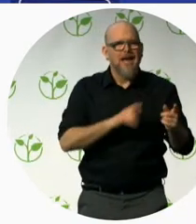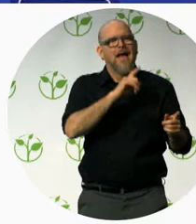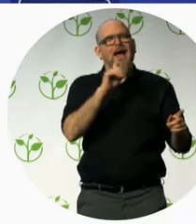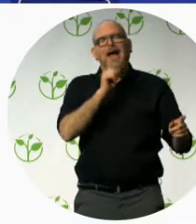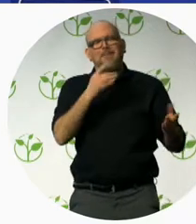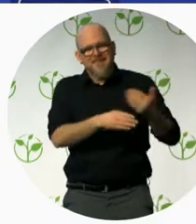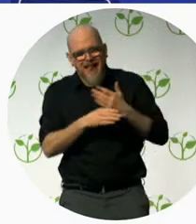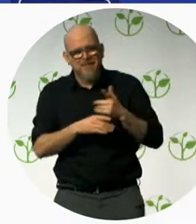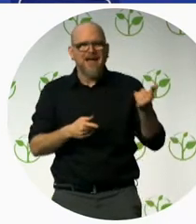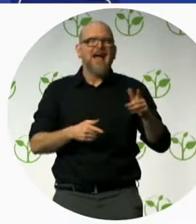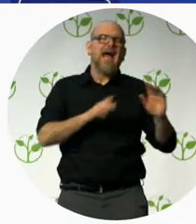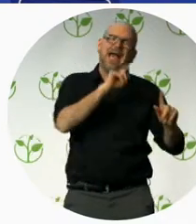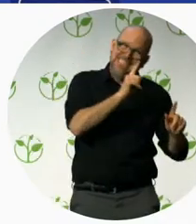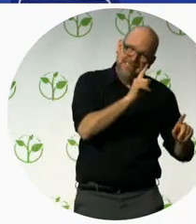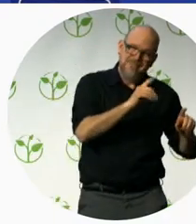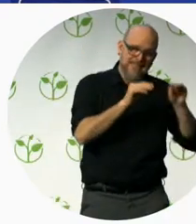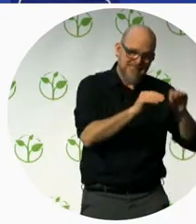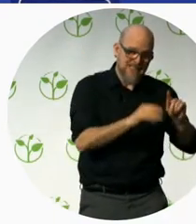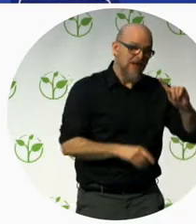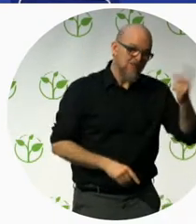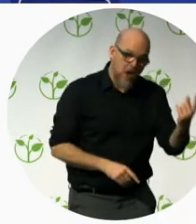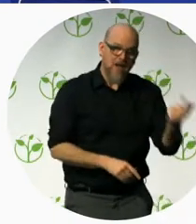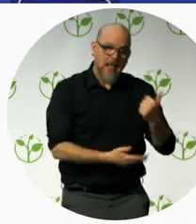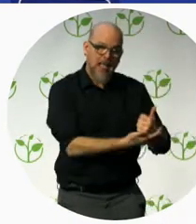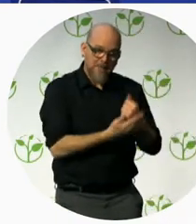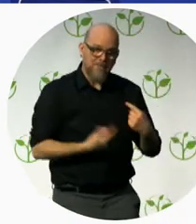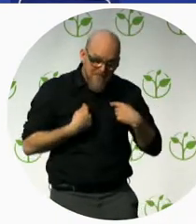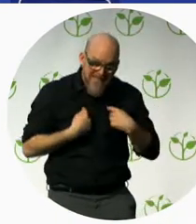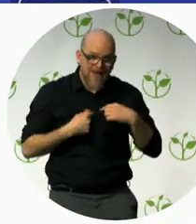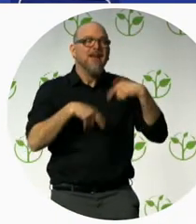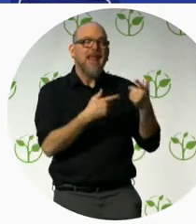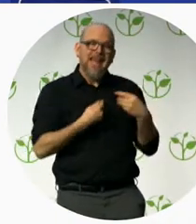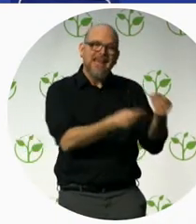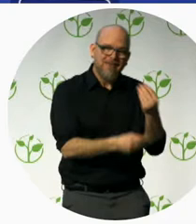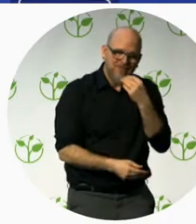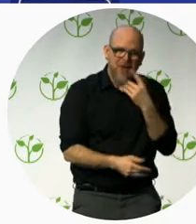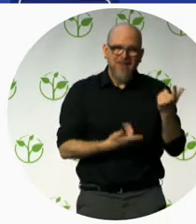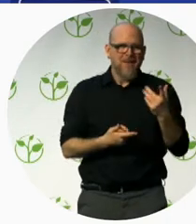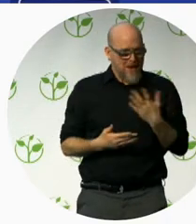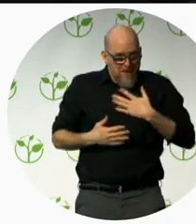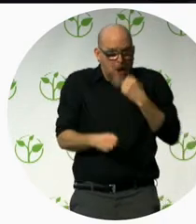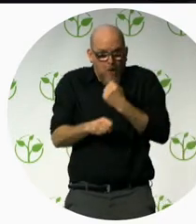trying to help me in carrying all my things. And she has her own Instagram account that is Dog at Work. Thank you very much.